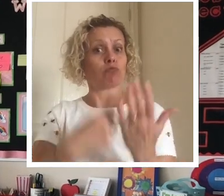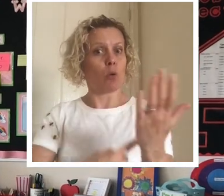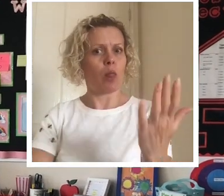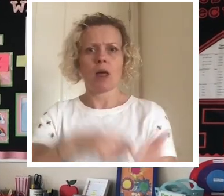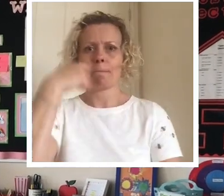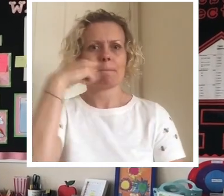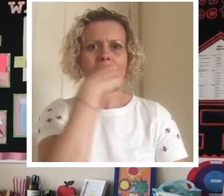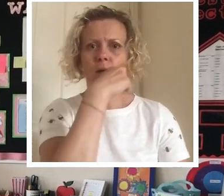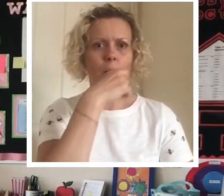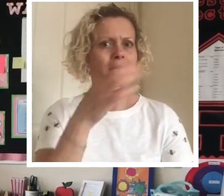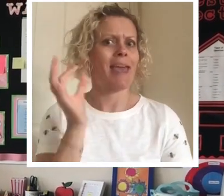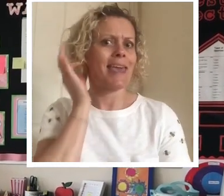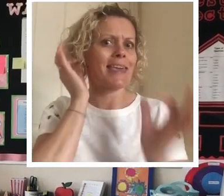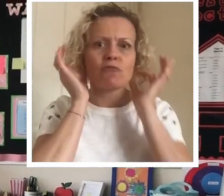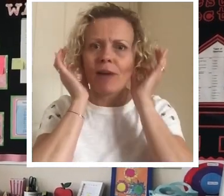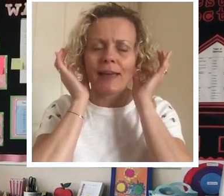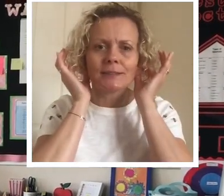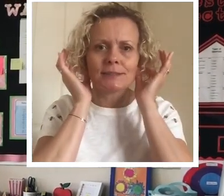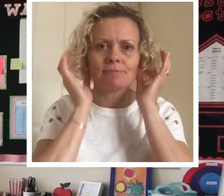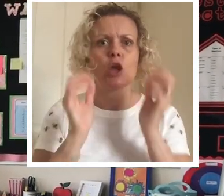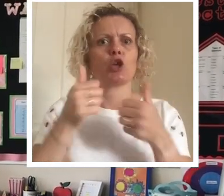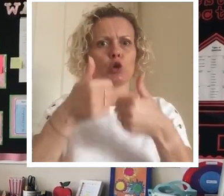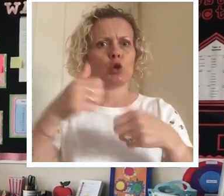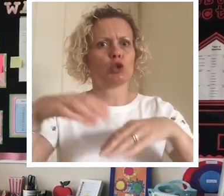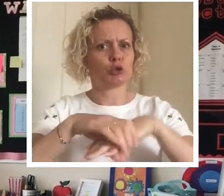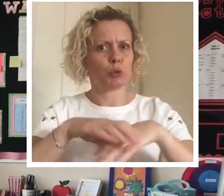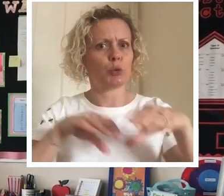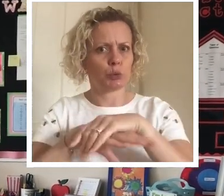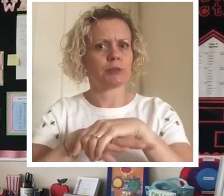makeup, no earrings, sensible shoes.